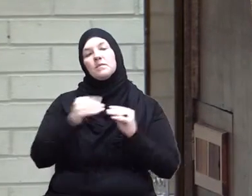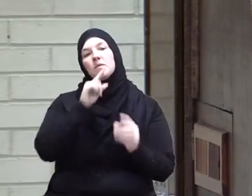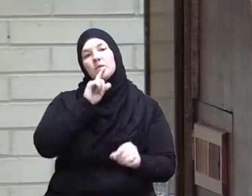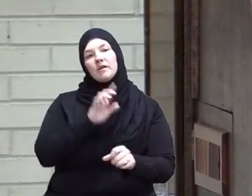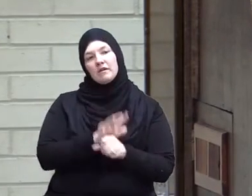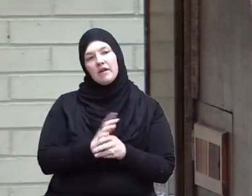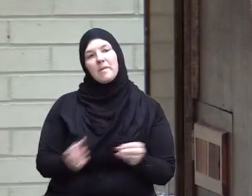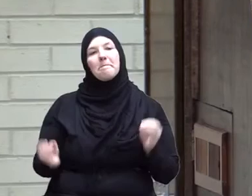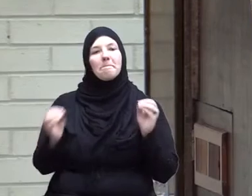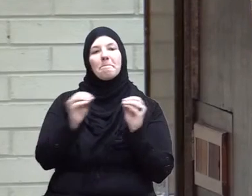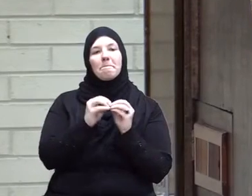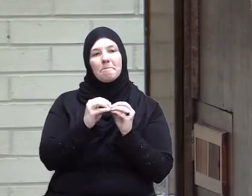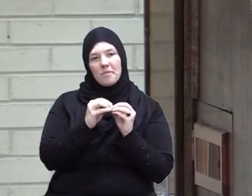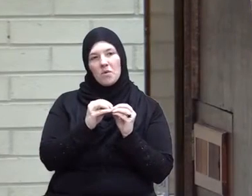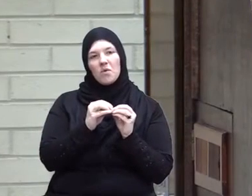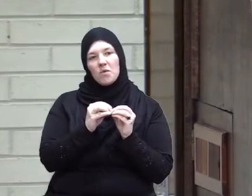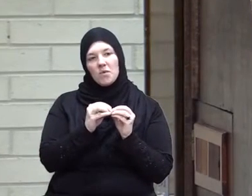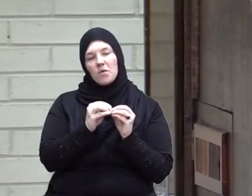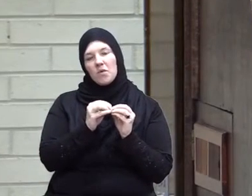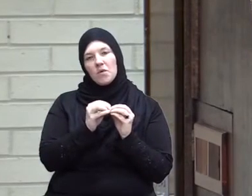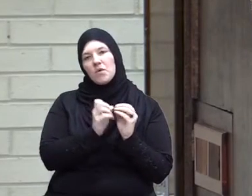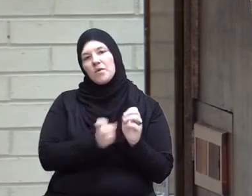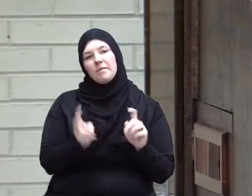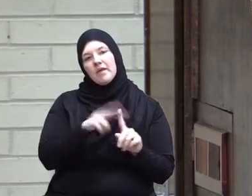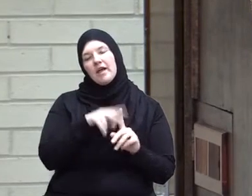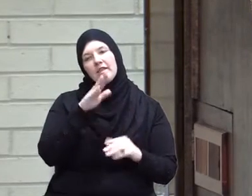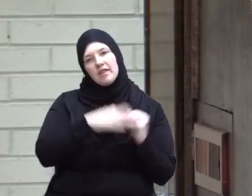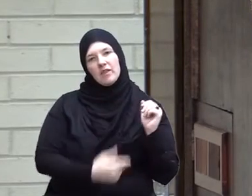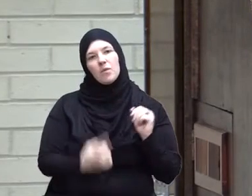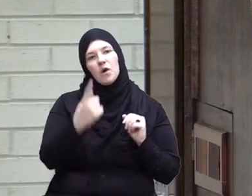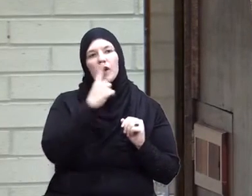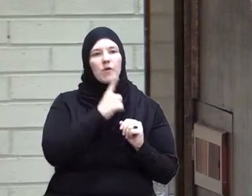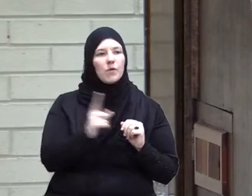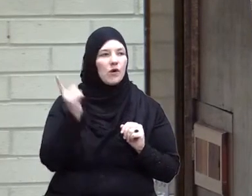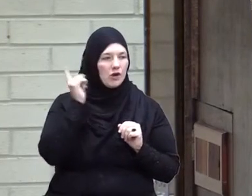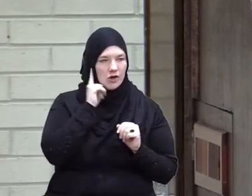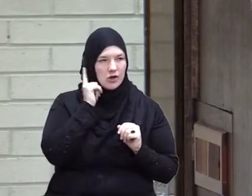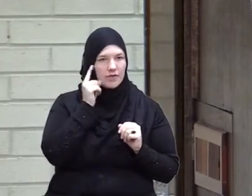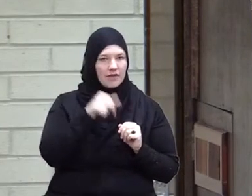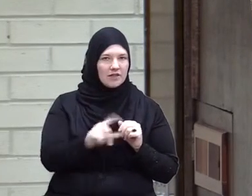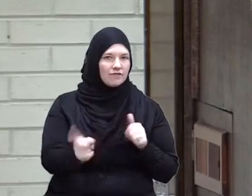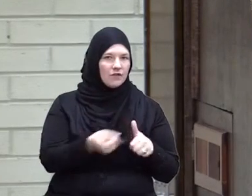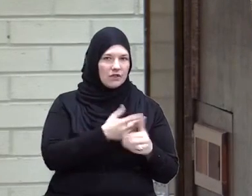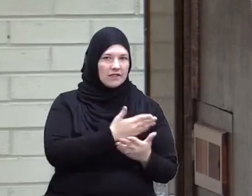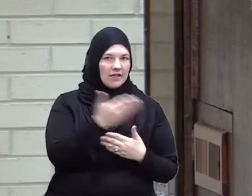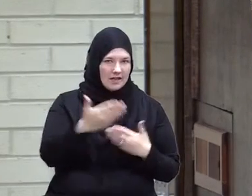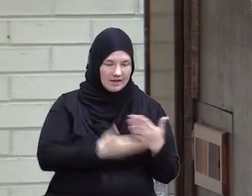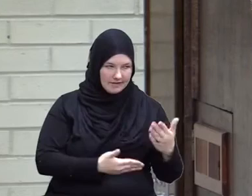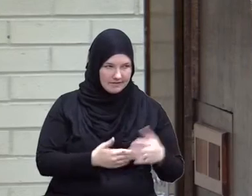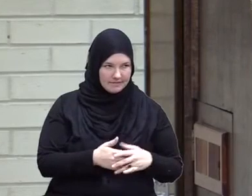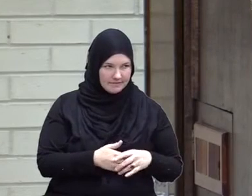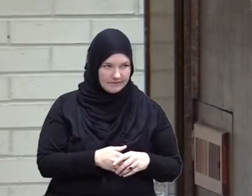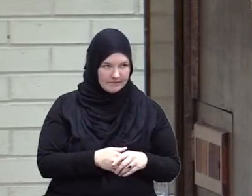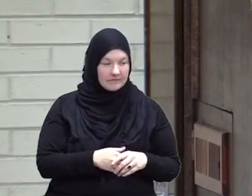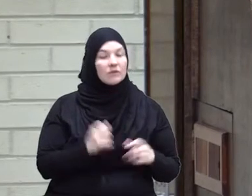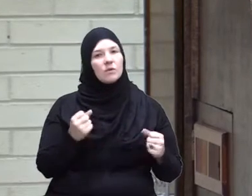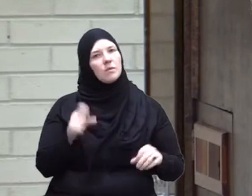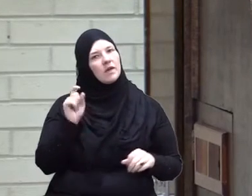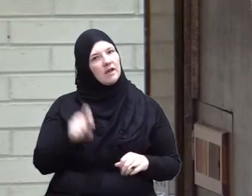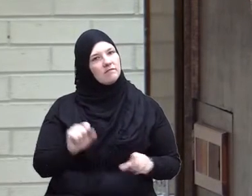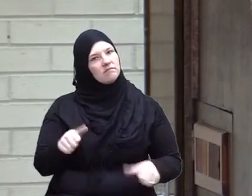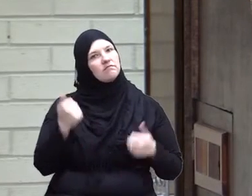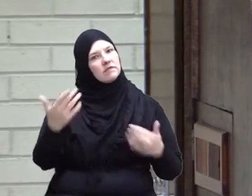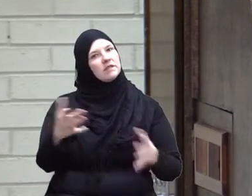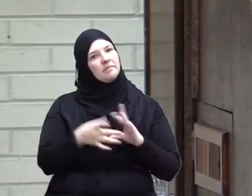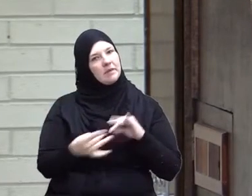and more inclined to apply it than the one who heard it first hand so we have to deliver